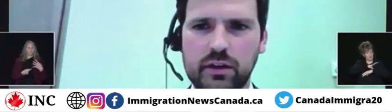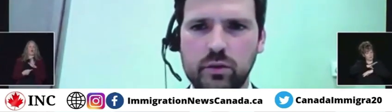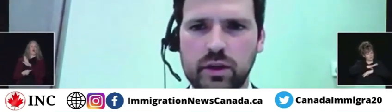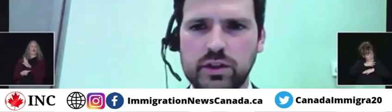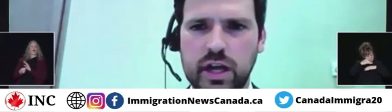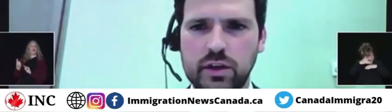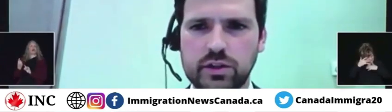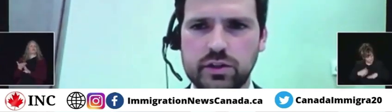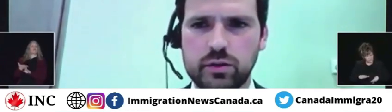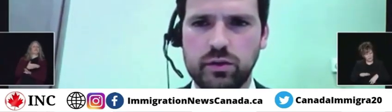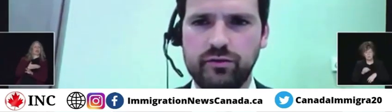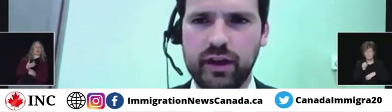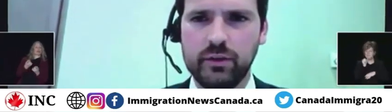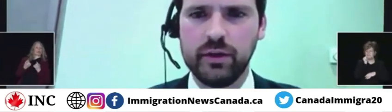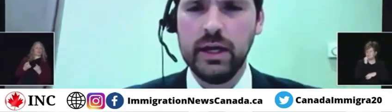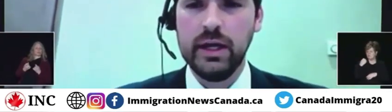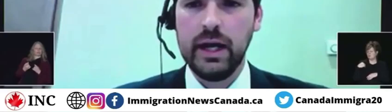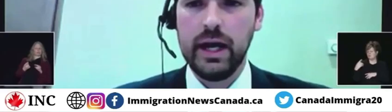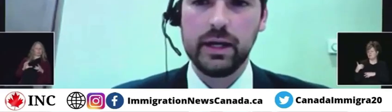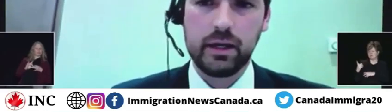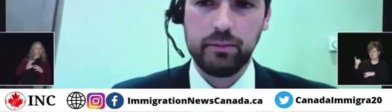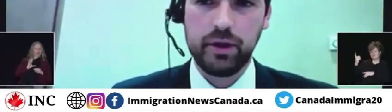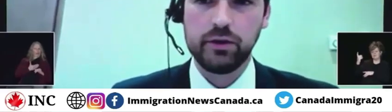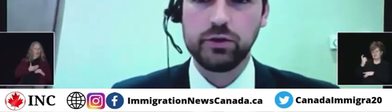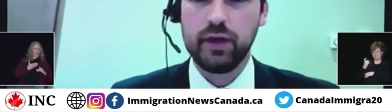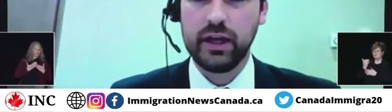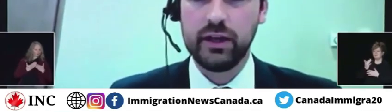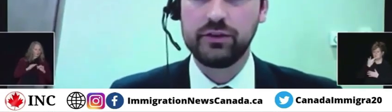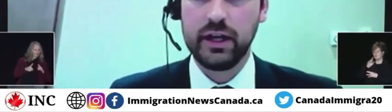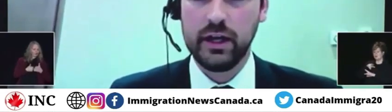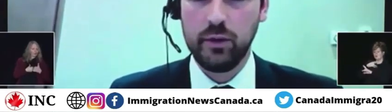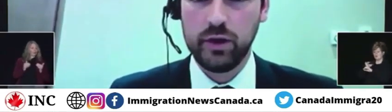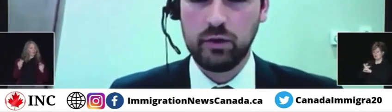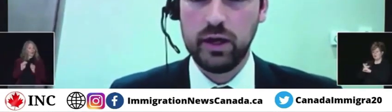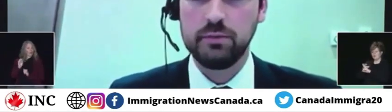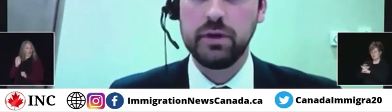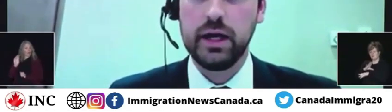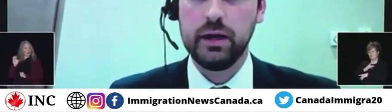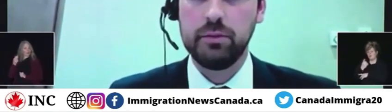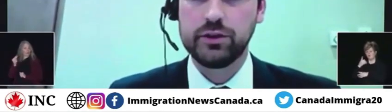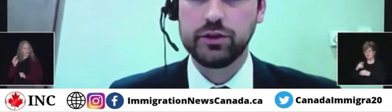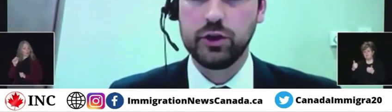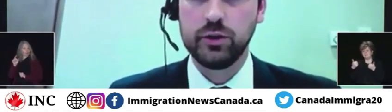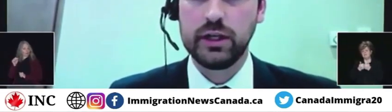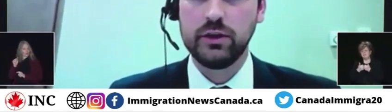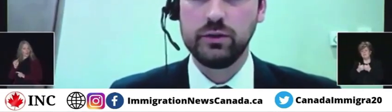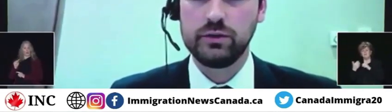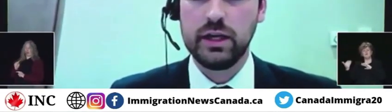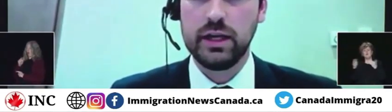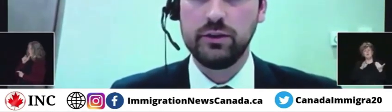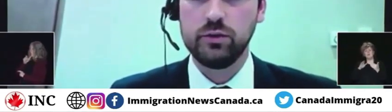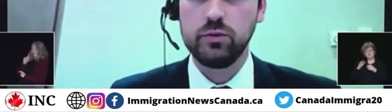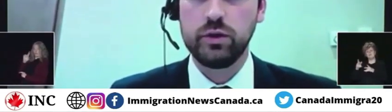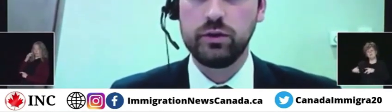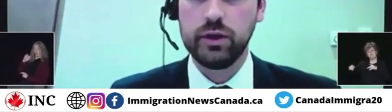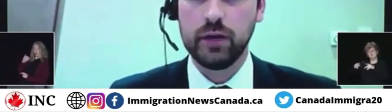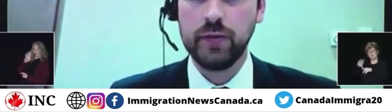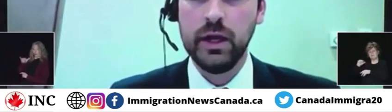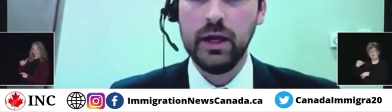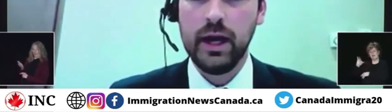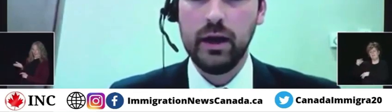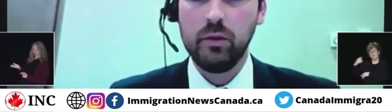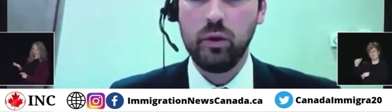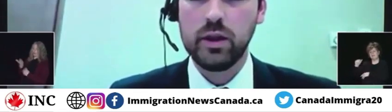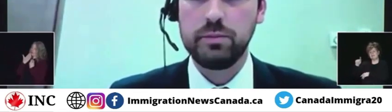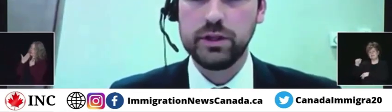in respect to one of the challenges that we've found compared to Afghanistan. And I want to credit Minister Jolie, who's in the room with you there.